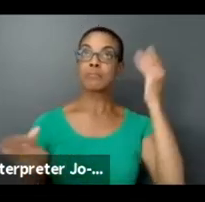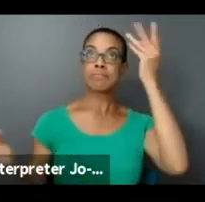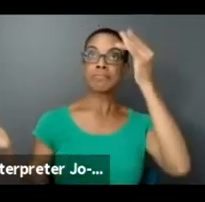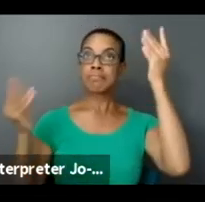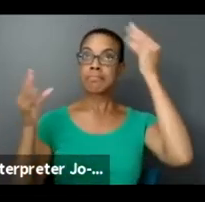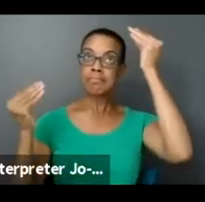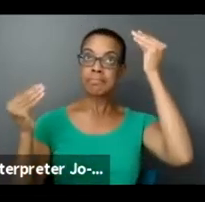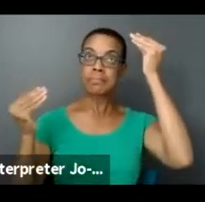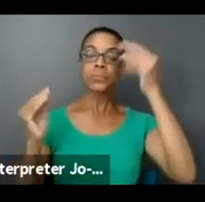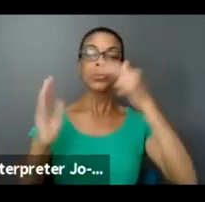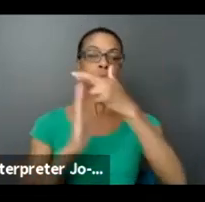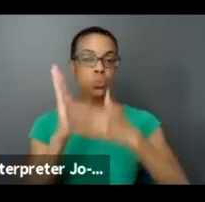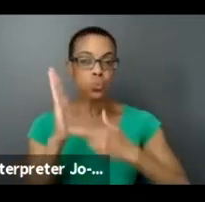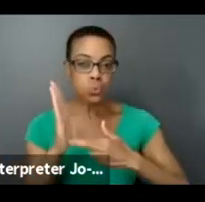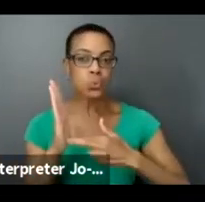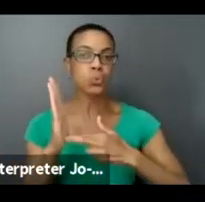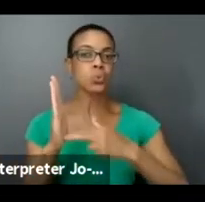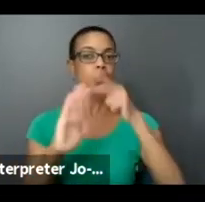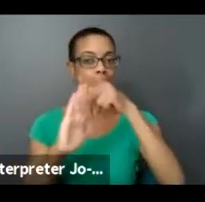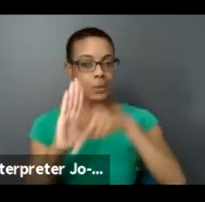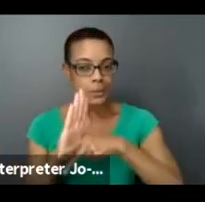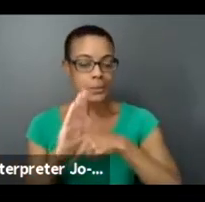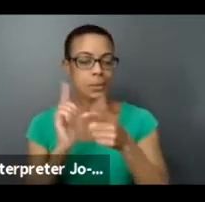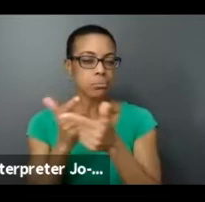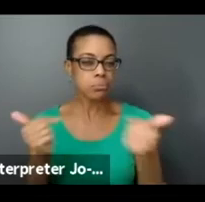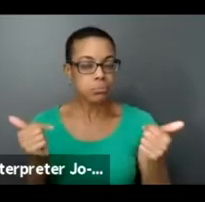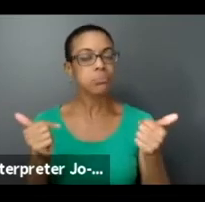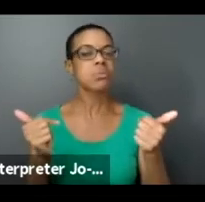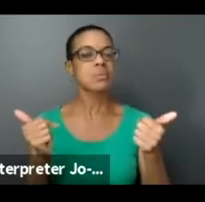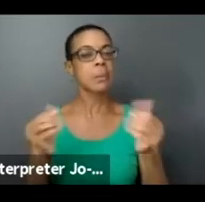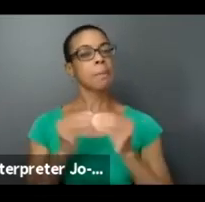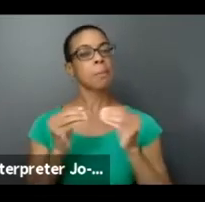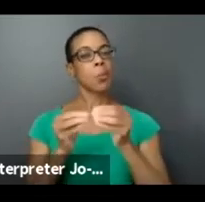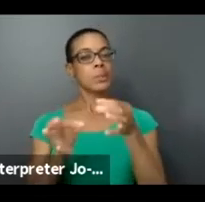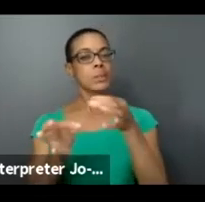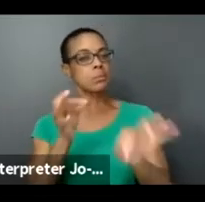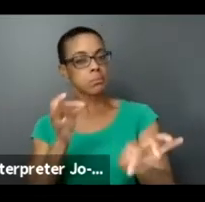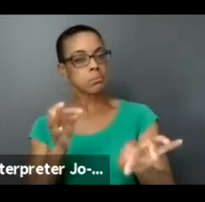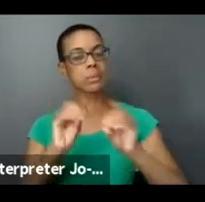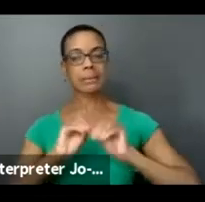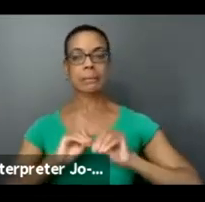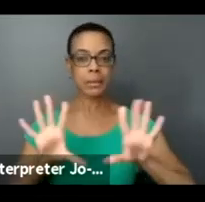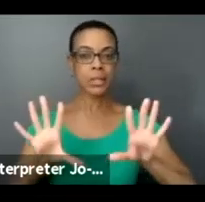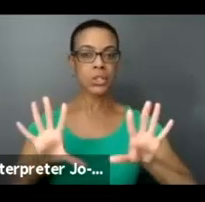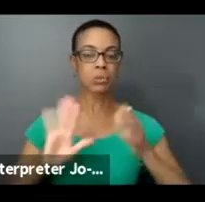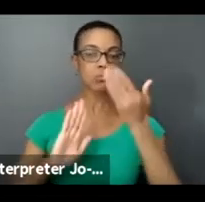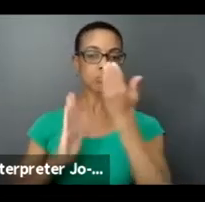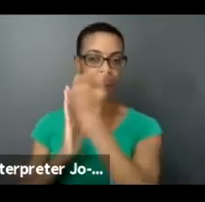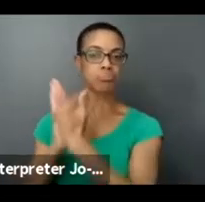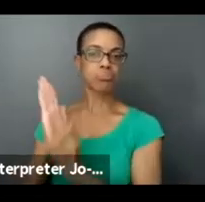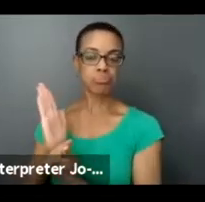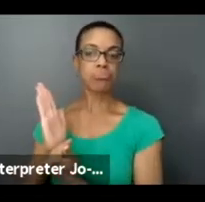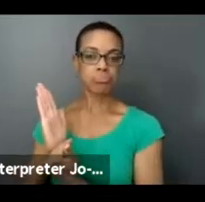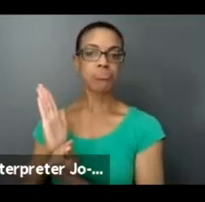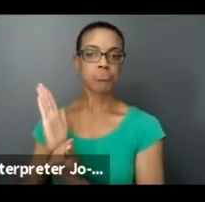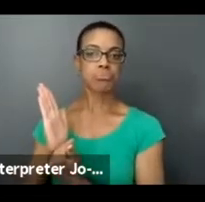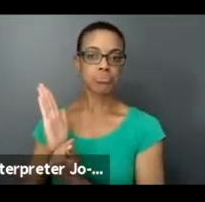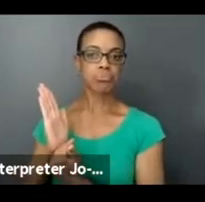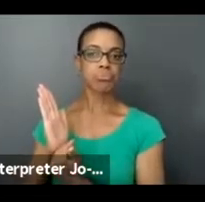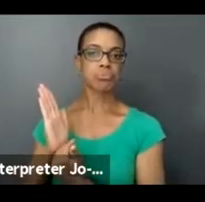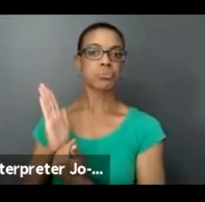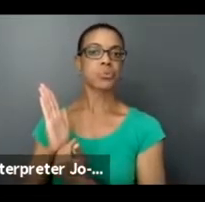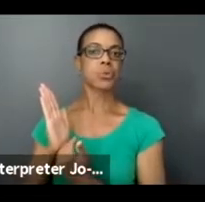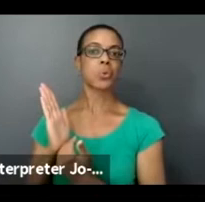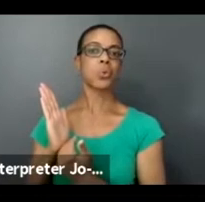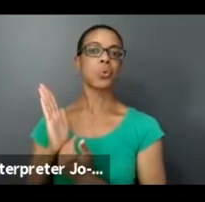make sure that there's a simplification of what we're expecting in terms of parameters in